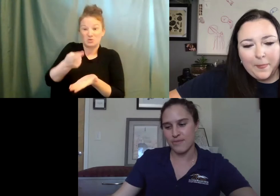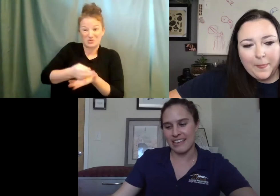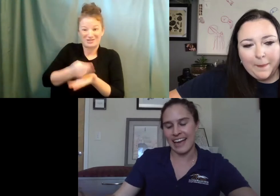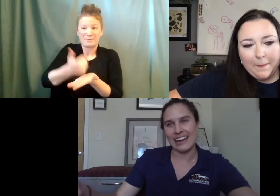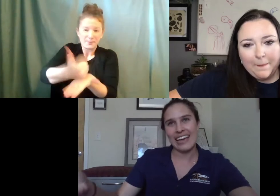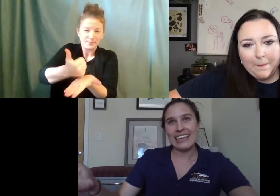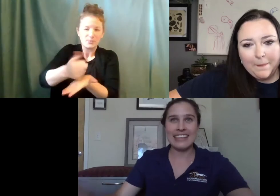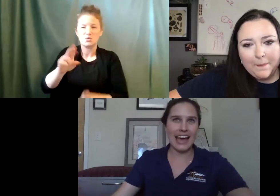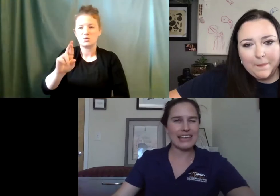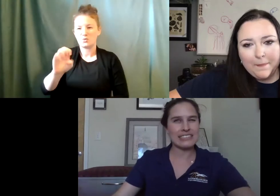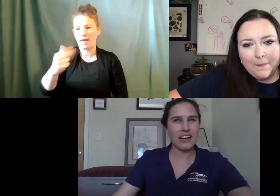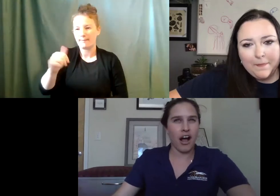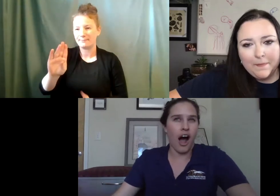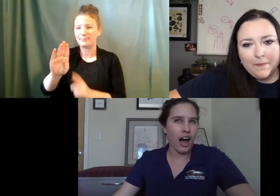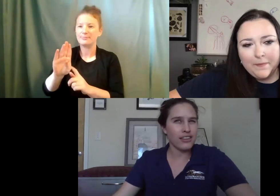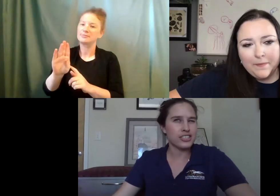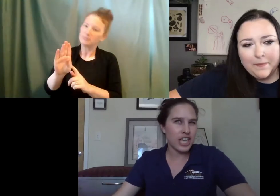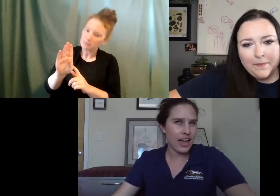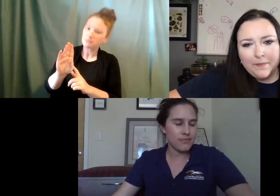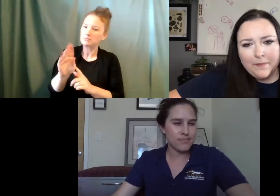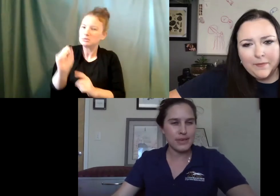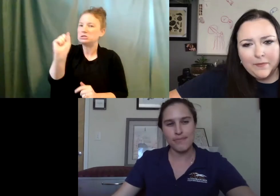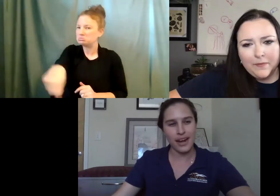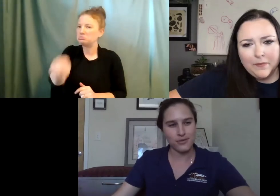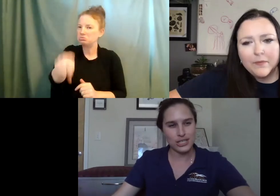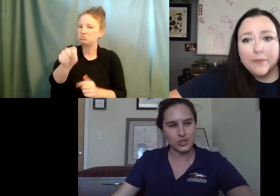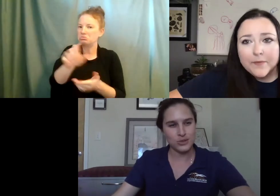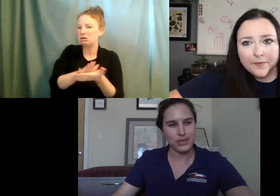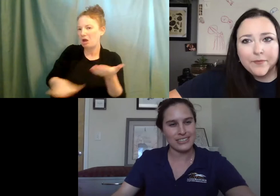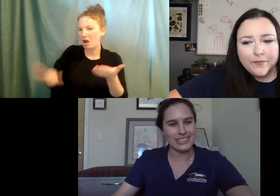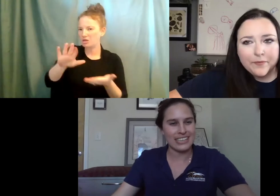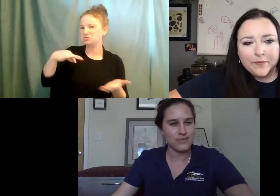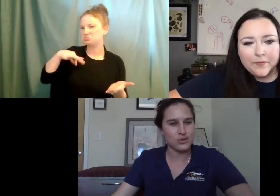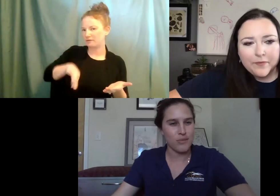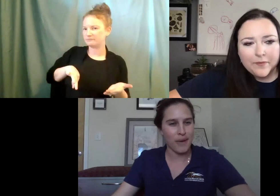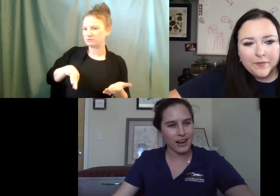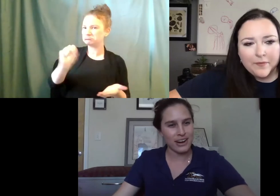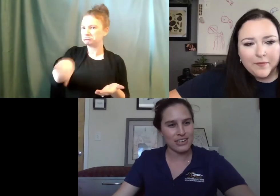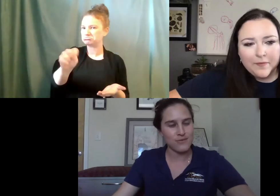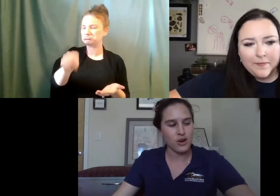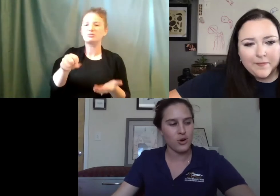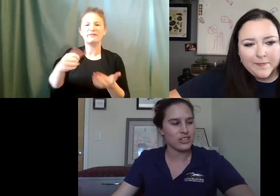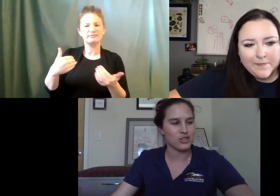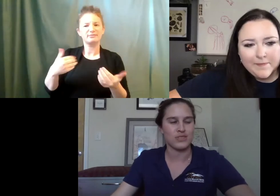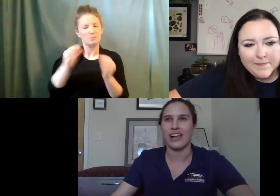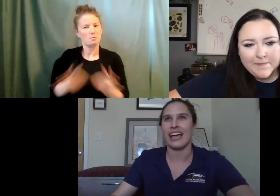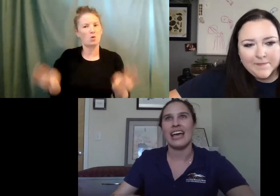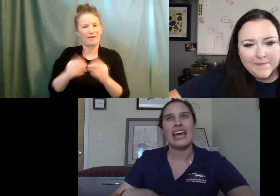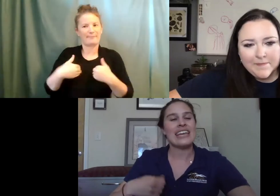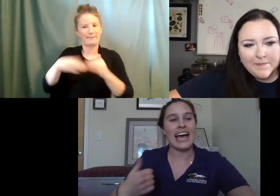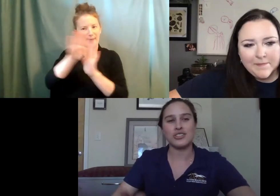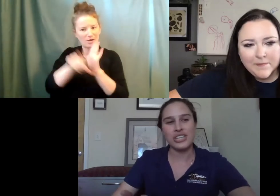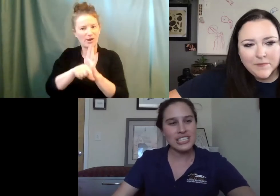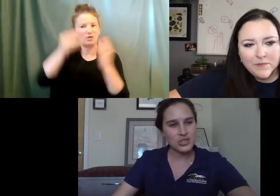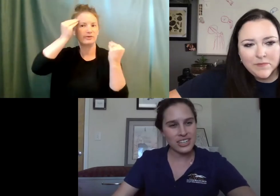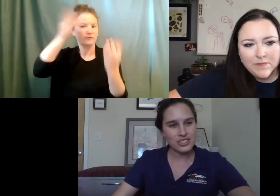is something that yes, college can be beneficial because it can give you some background info in terms of like